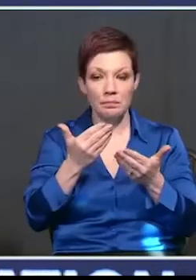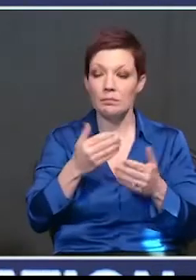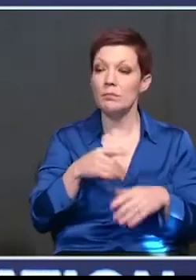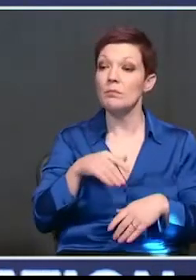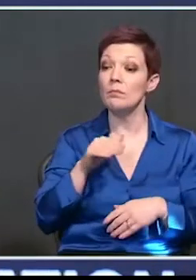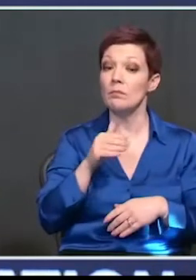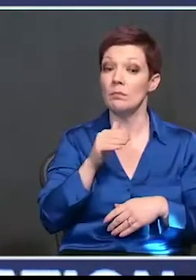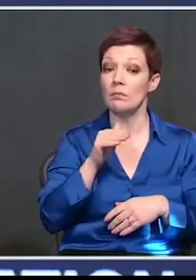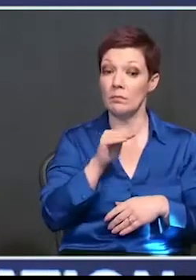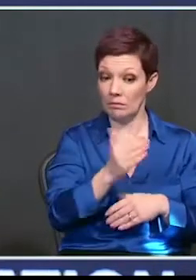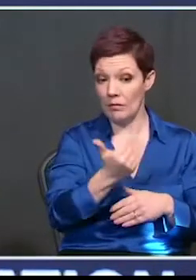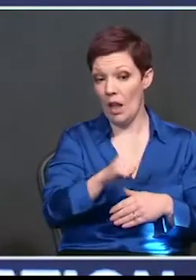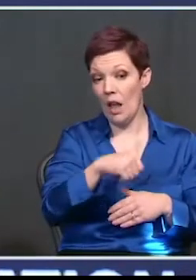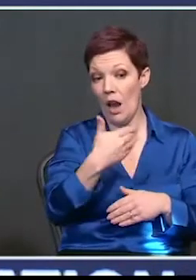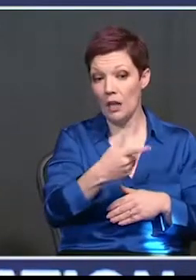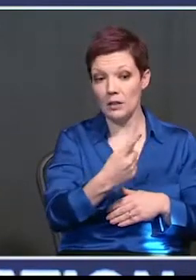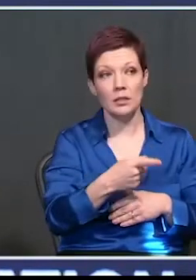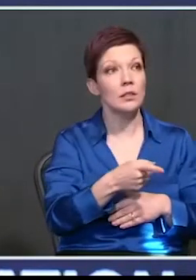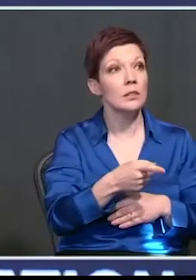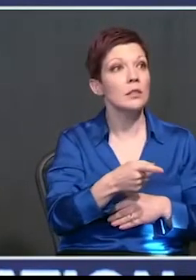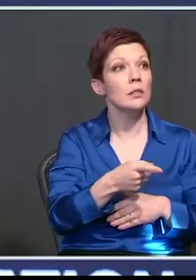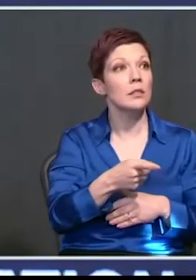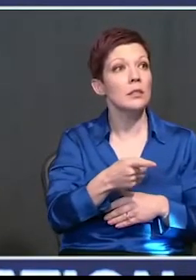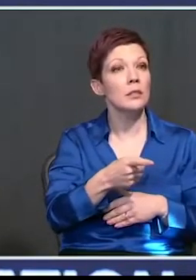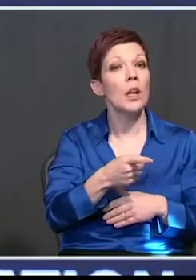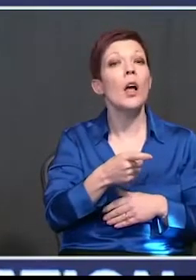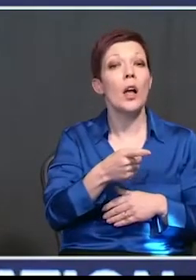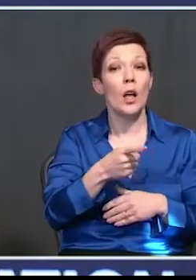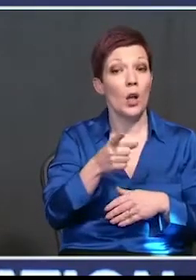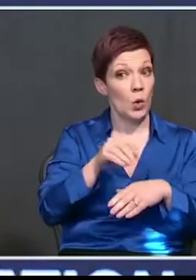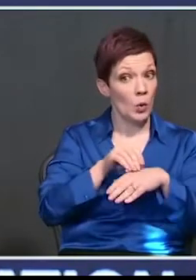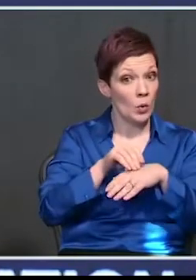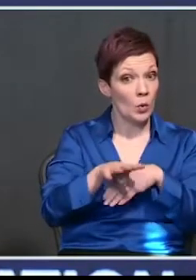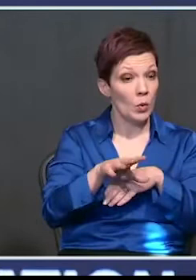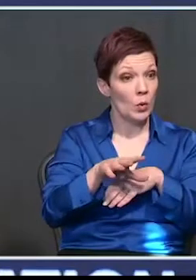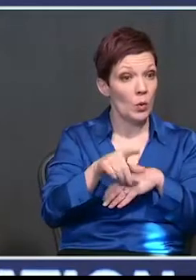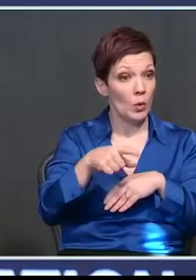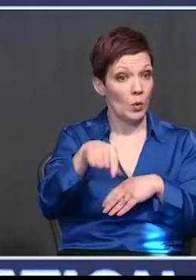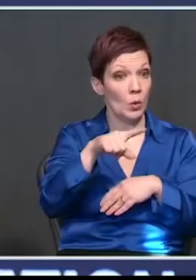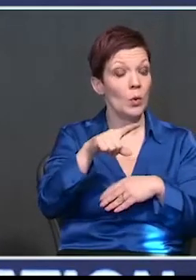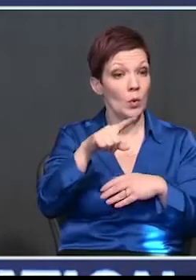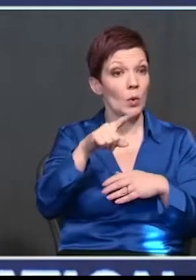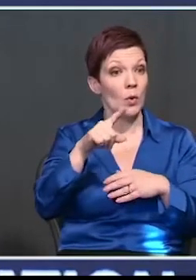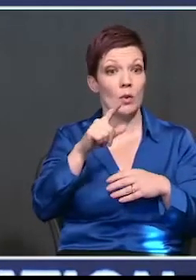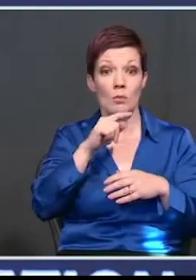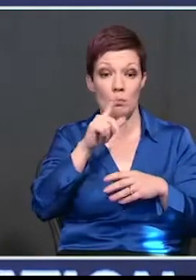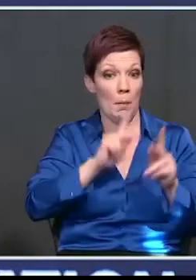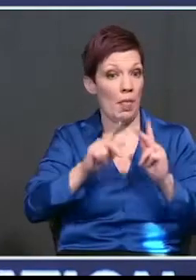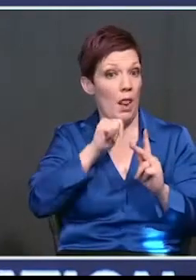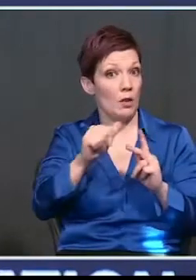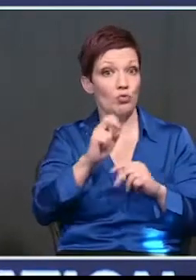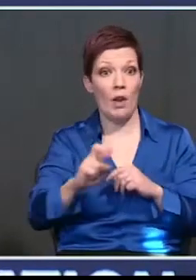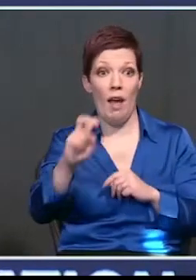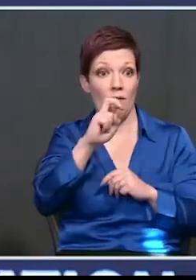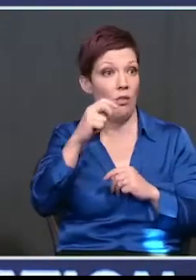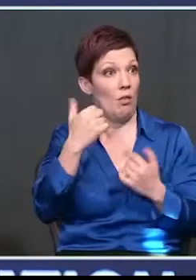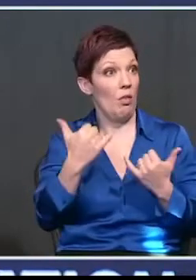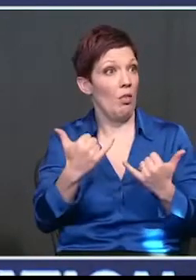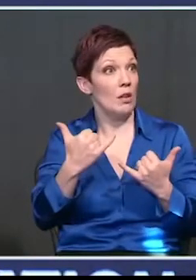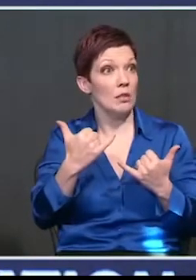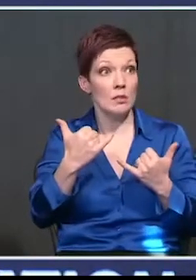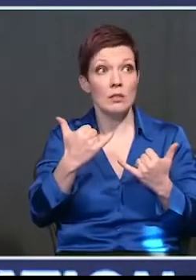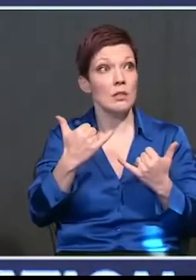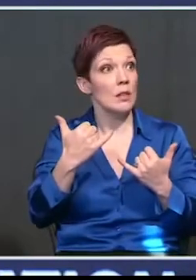encouraged Americans not to travel this holiday season, not to go to large gatherings across the street. You've been holding holiday parties